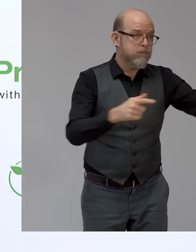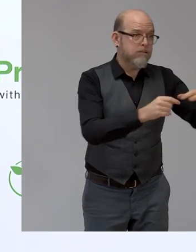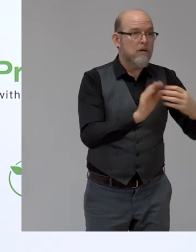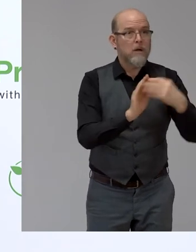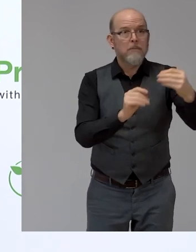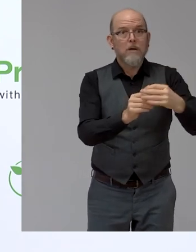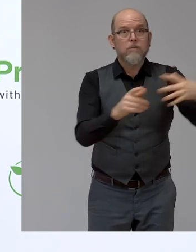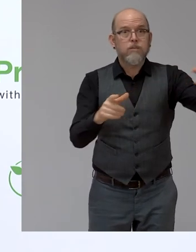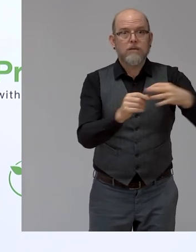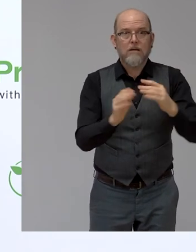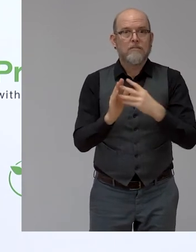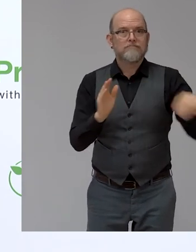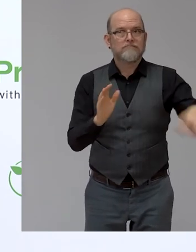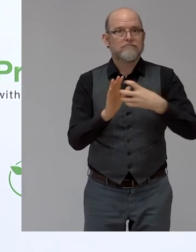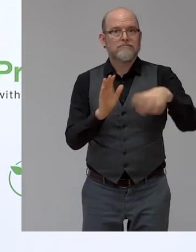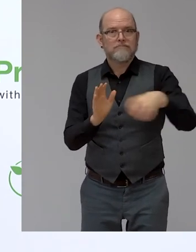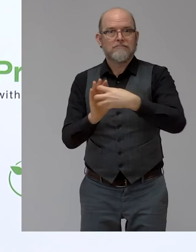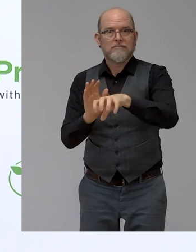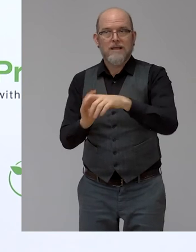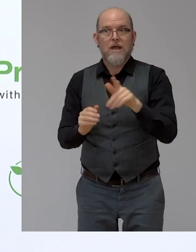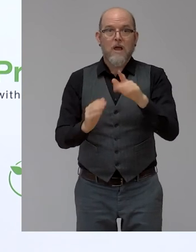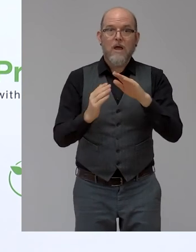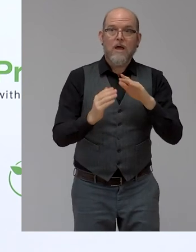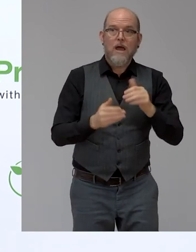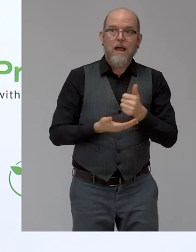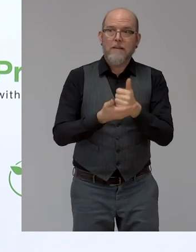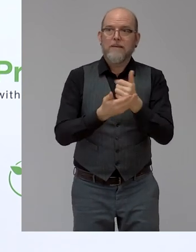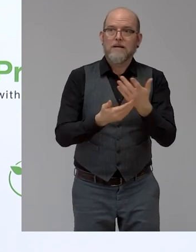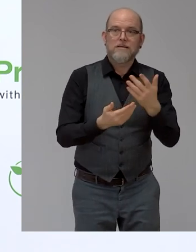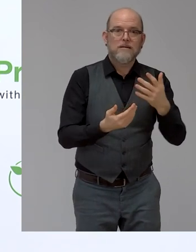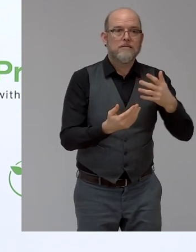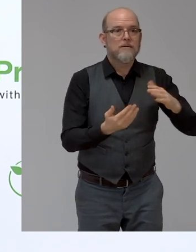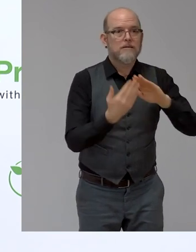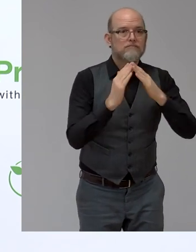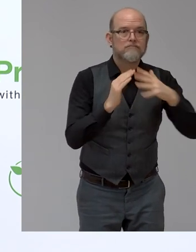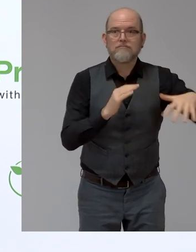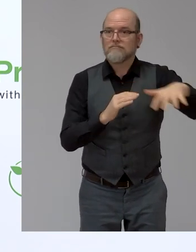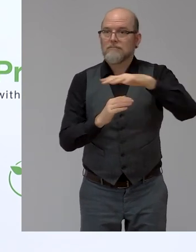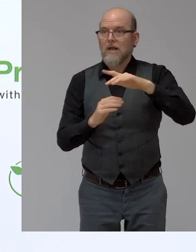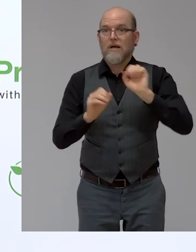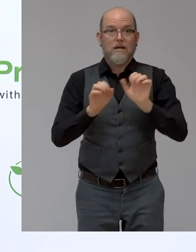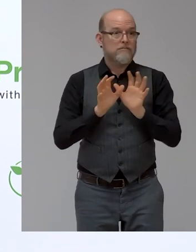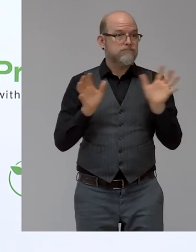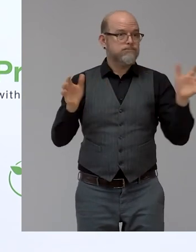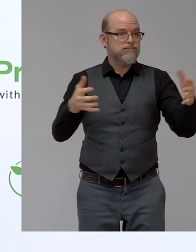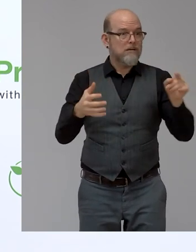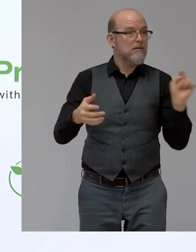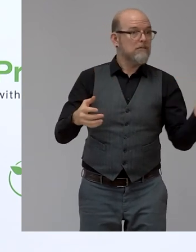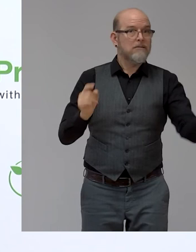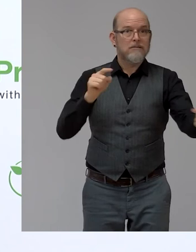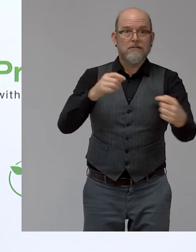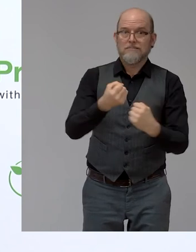to extend their reach horizontally or vertically. And this is why scalability